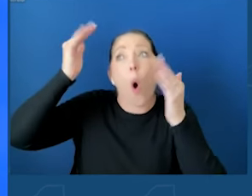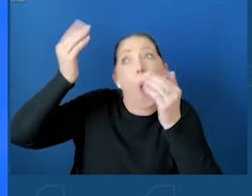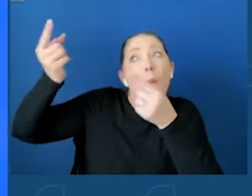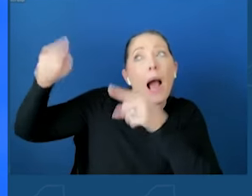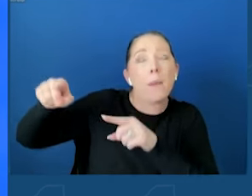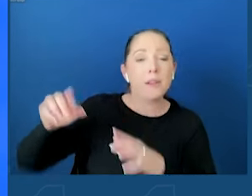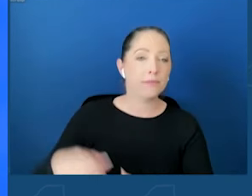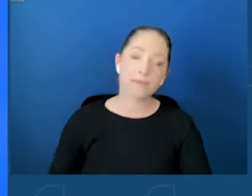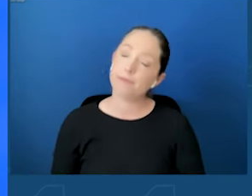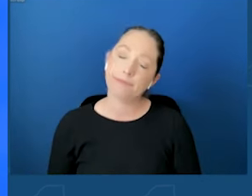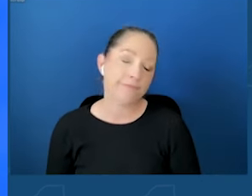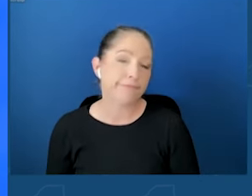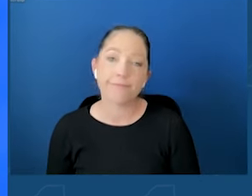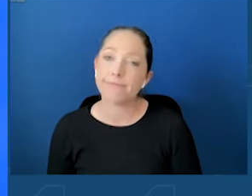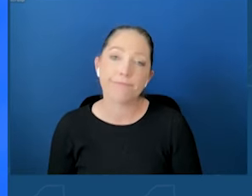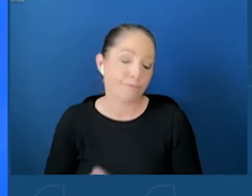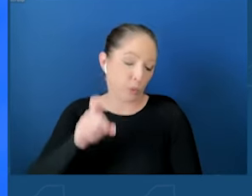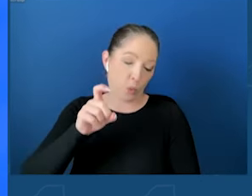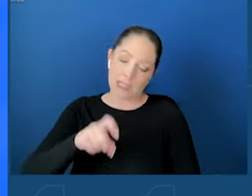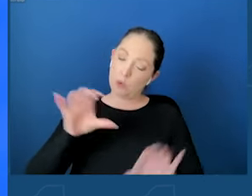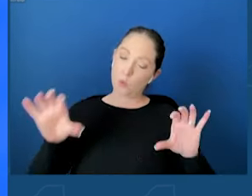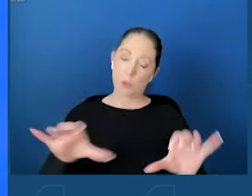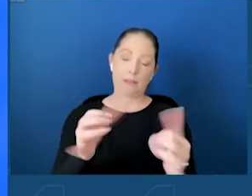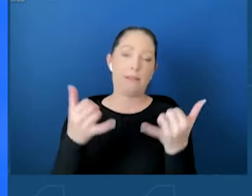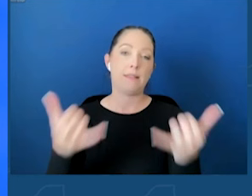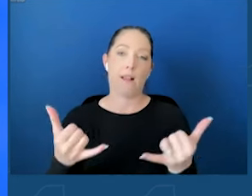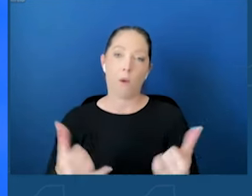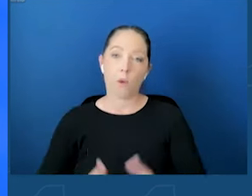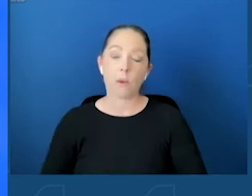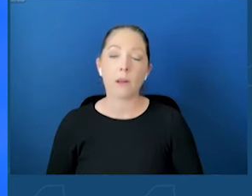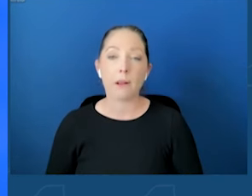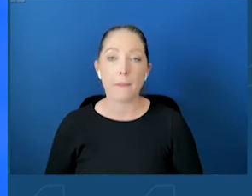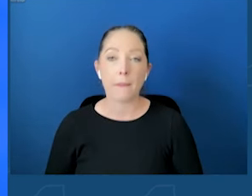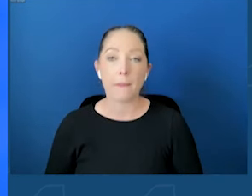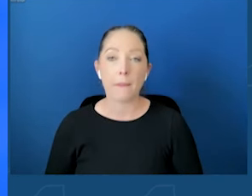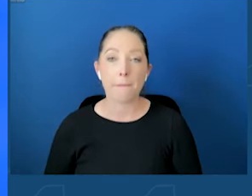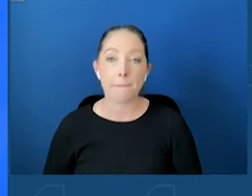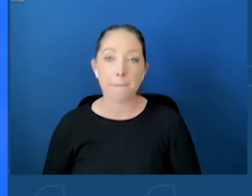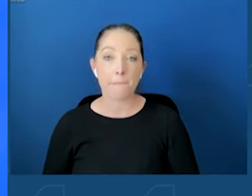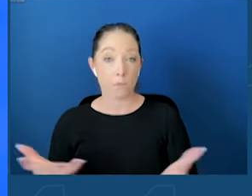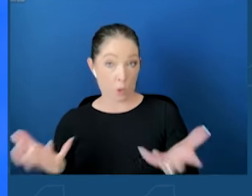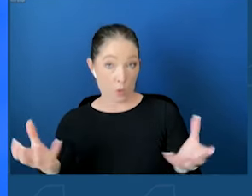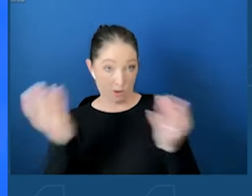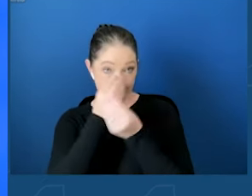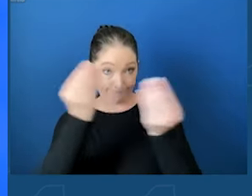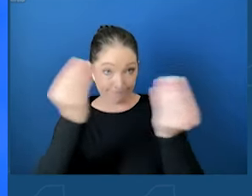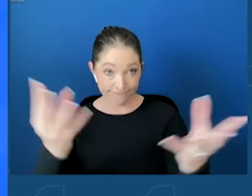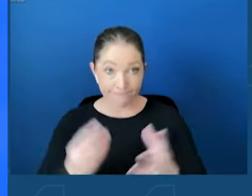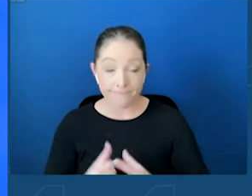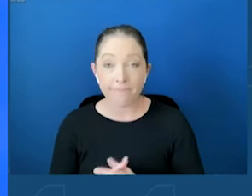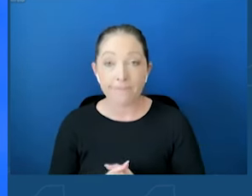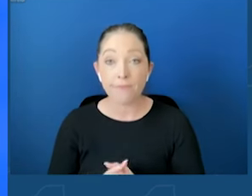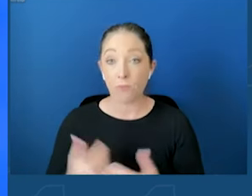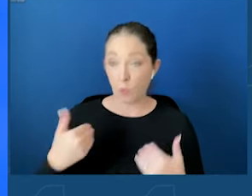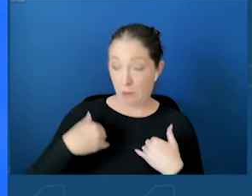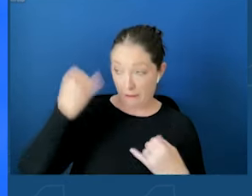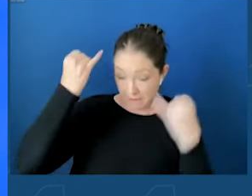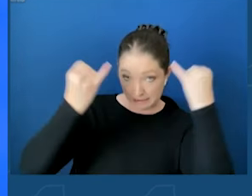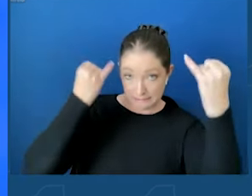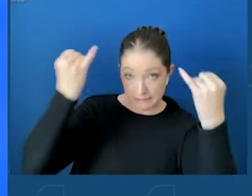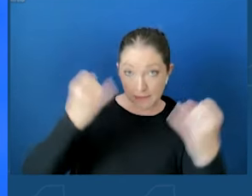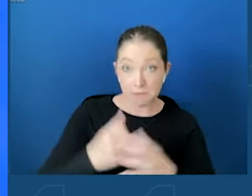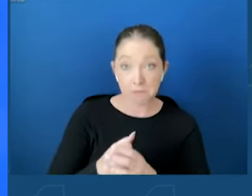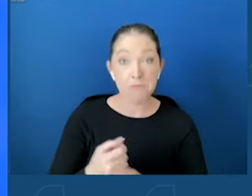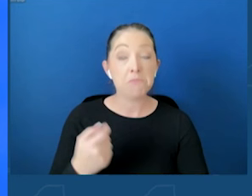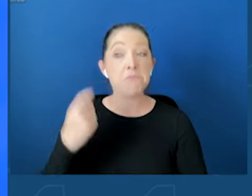It's time to act right now. So, let me say this. We have some ideas. I think they're smart. They'll be effective.